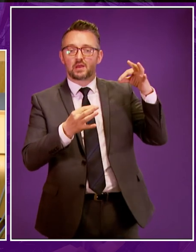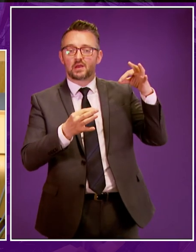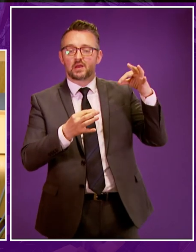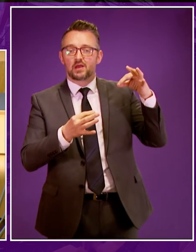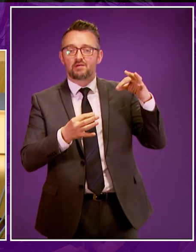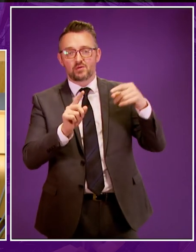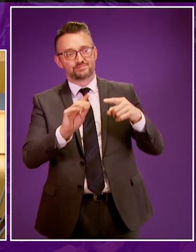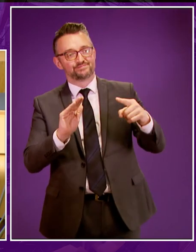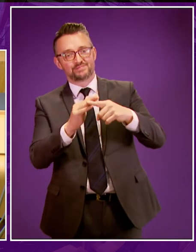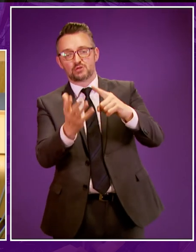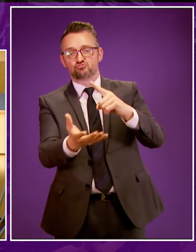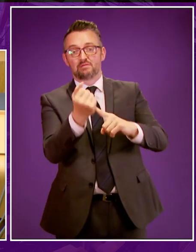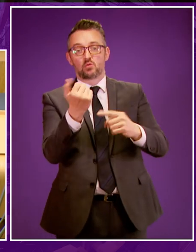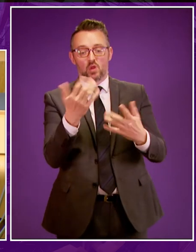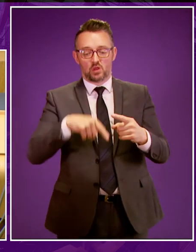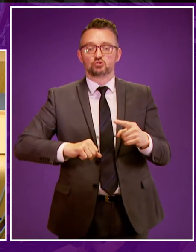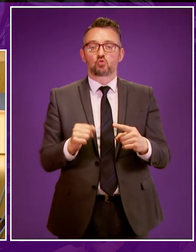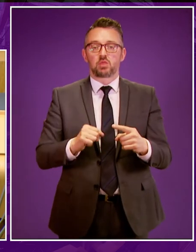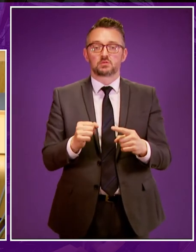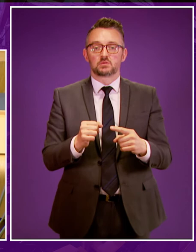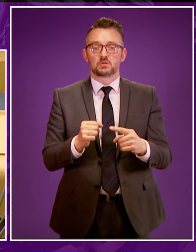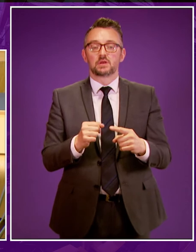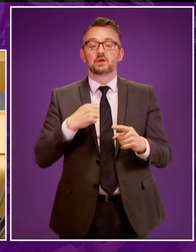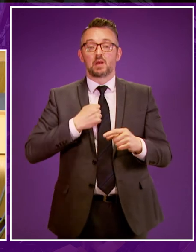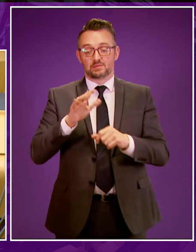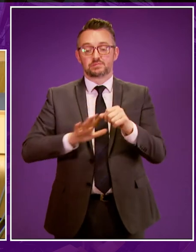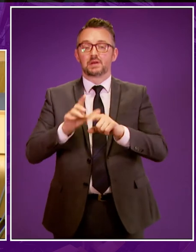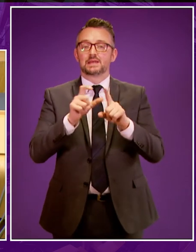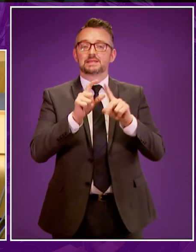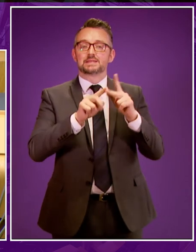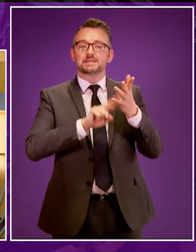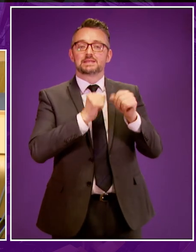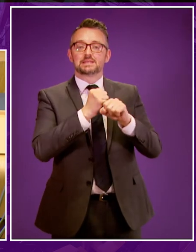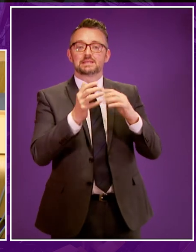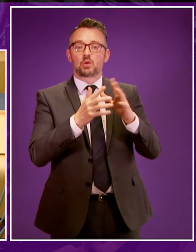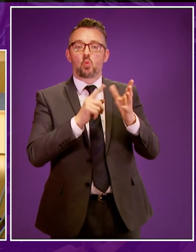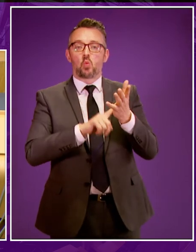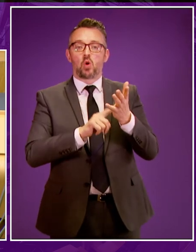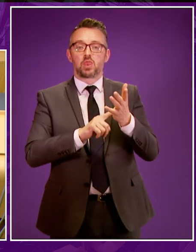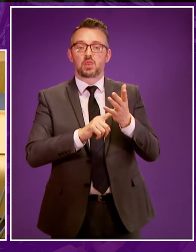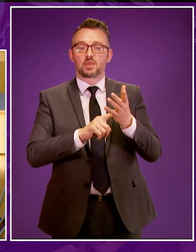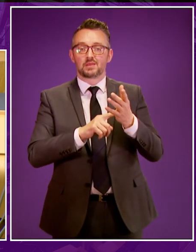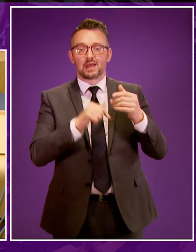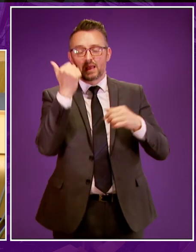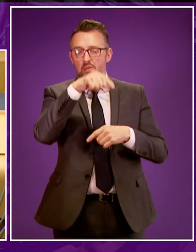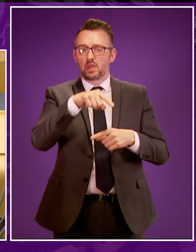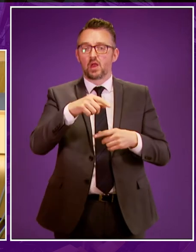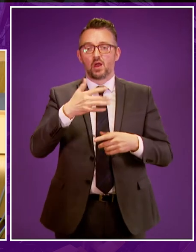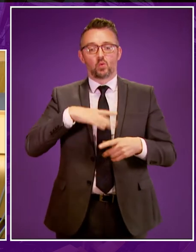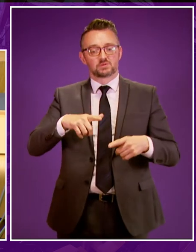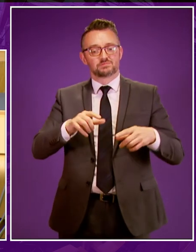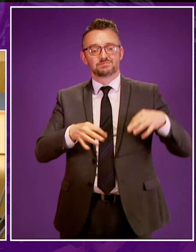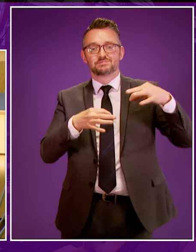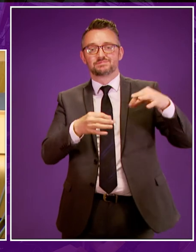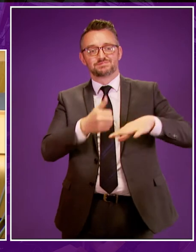its long term goals for BSL in Scotland Dingwall Academy in my constituency are really keen that BSL becomes an accredited school qualification